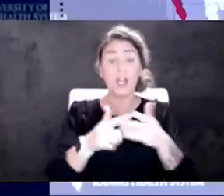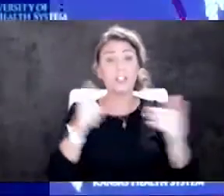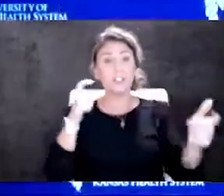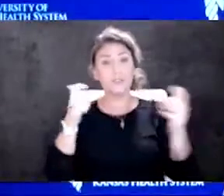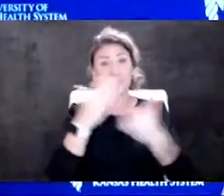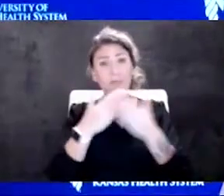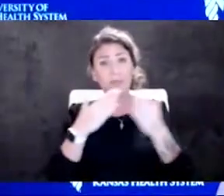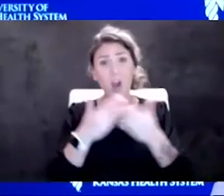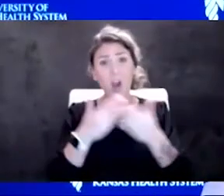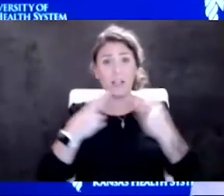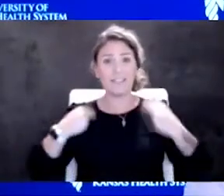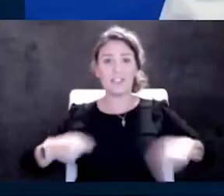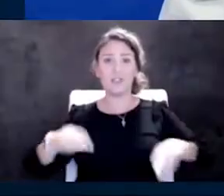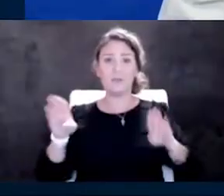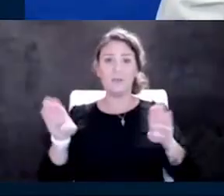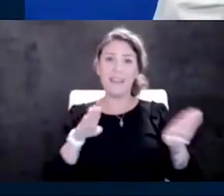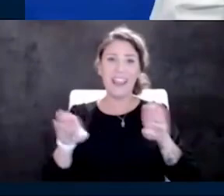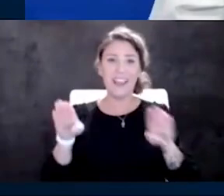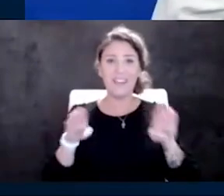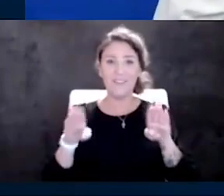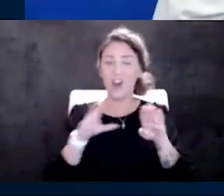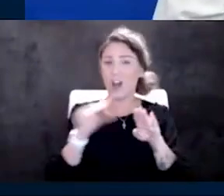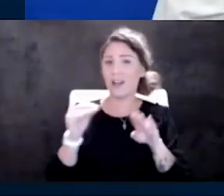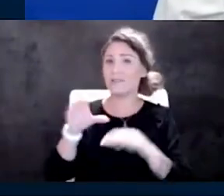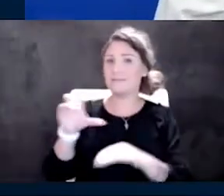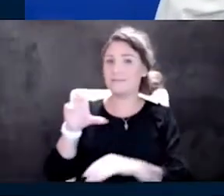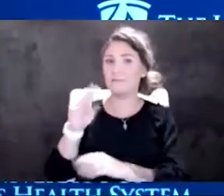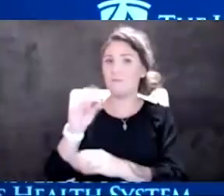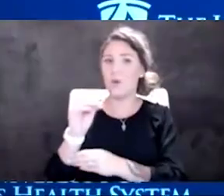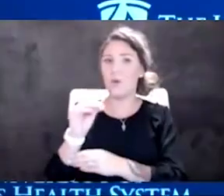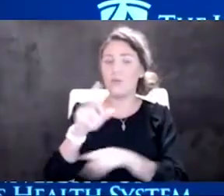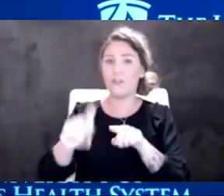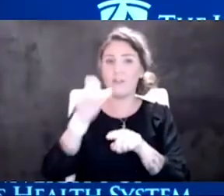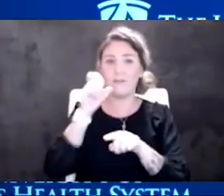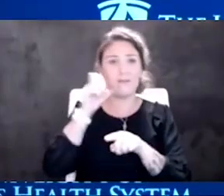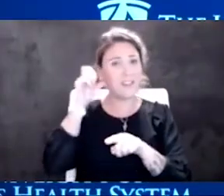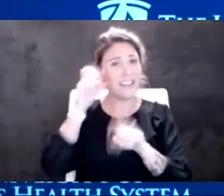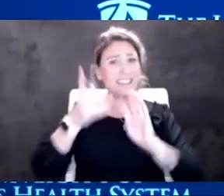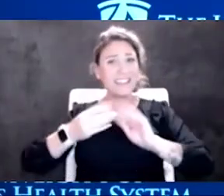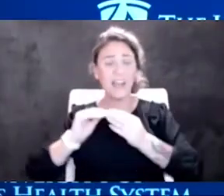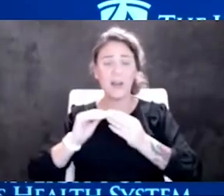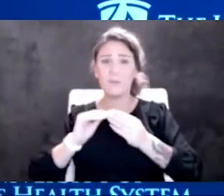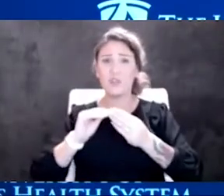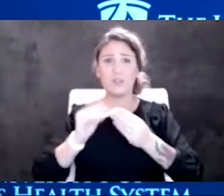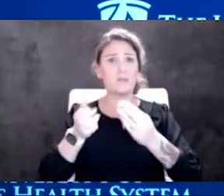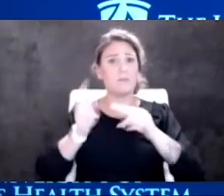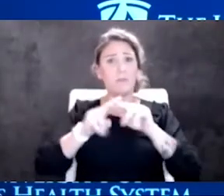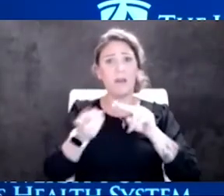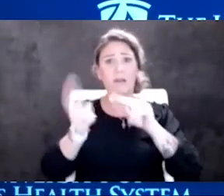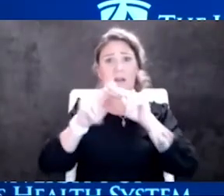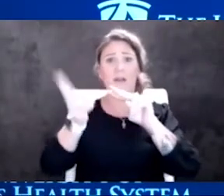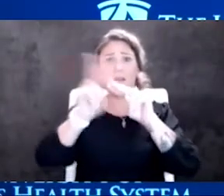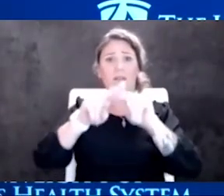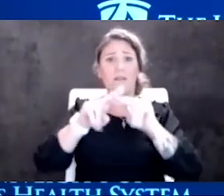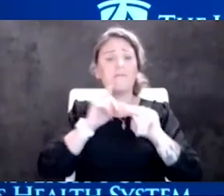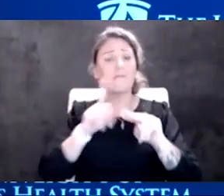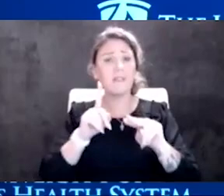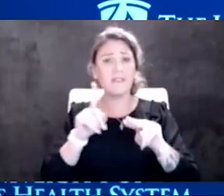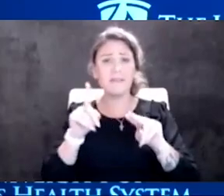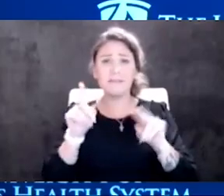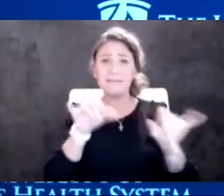behavior. And I'll tell you on our CMO call yesterday, man, the numbers are just continuing to rise just as they are continuing to rise here.